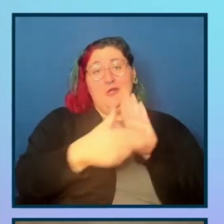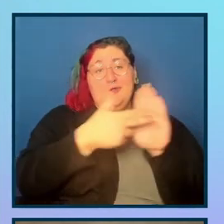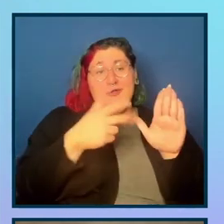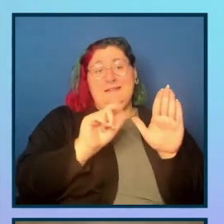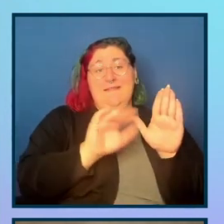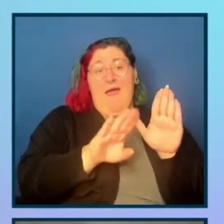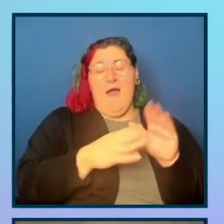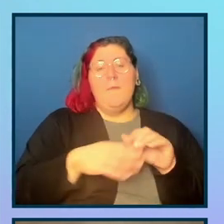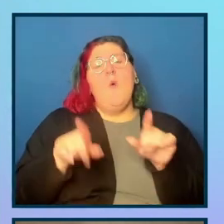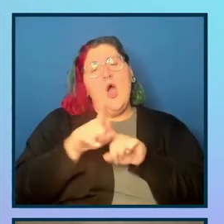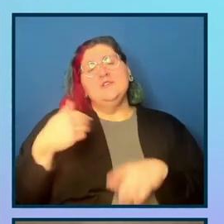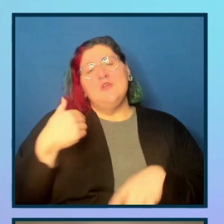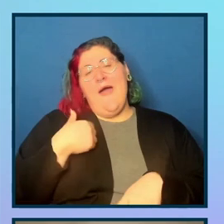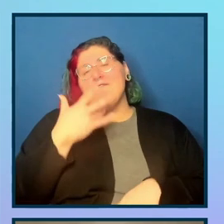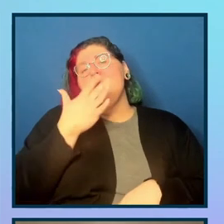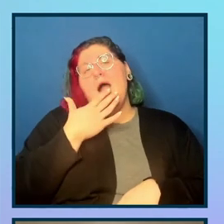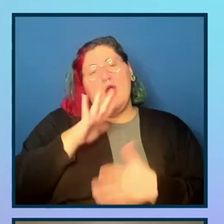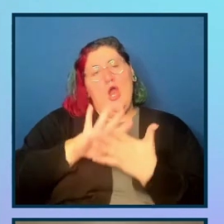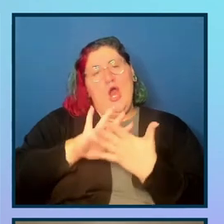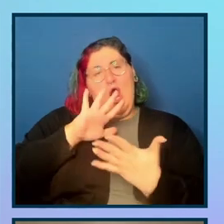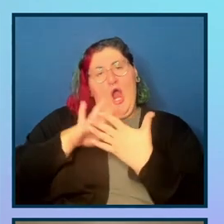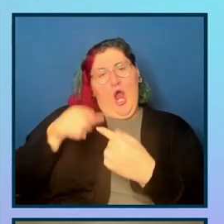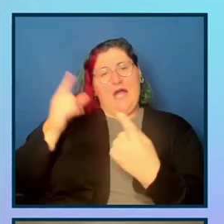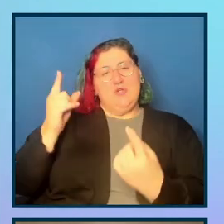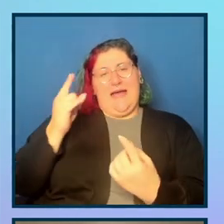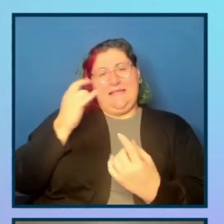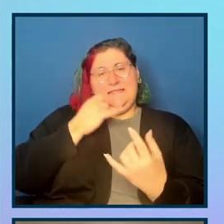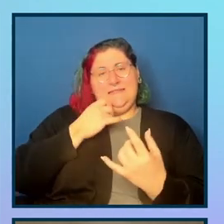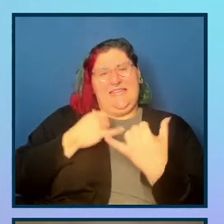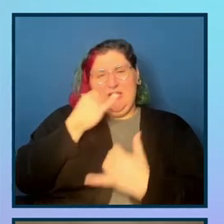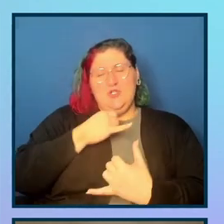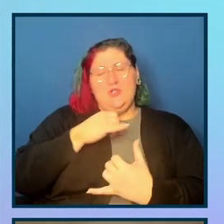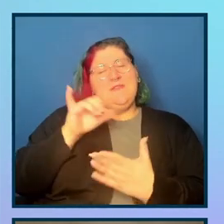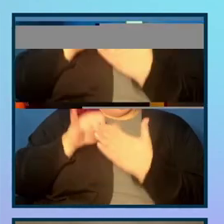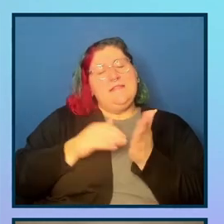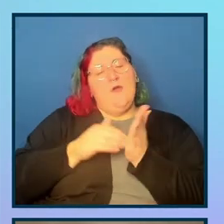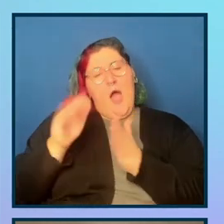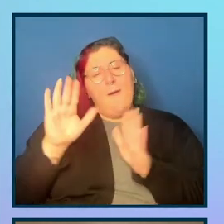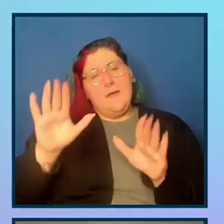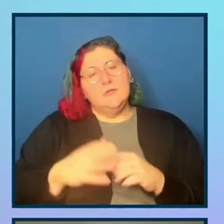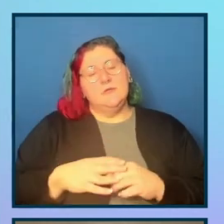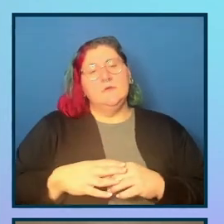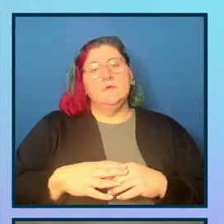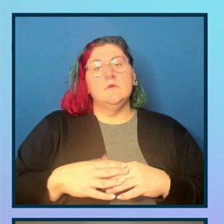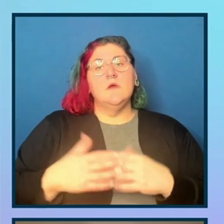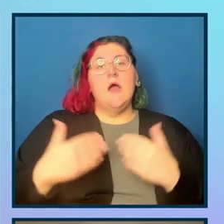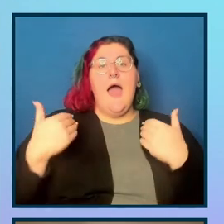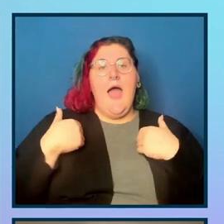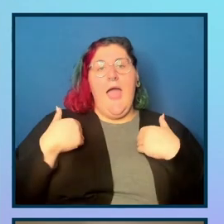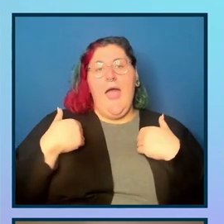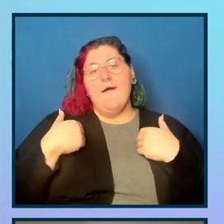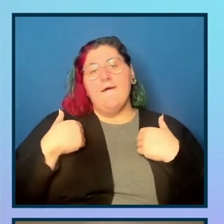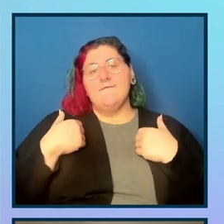are really common. So I have an expand collapse accordion kind of thing set up with kind of a royal blue background